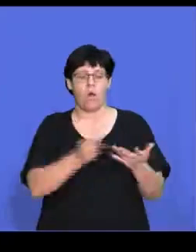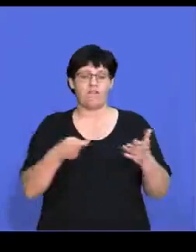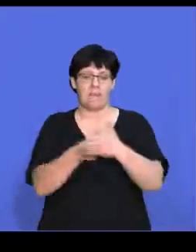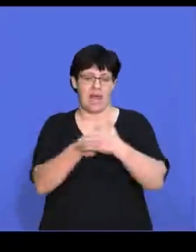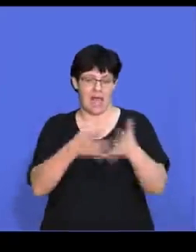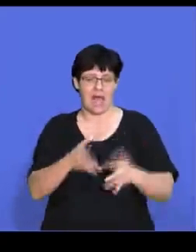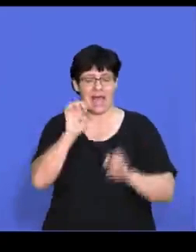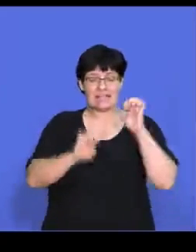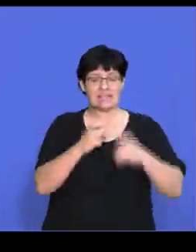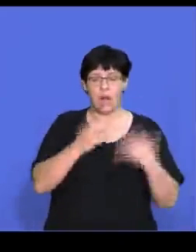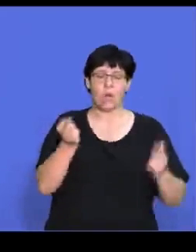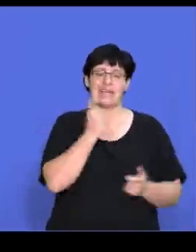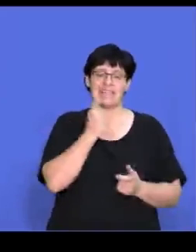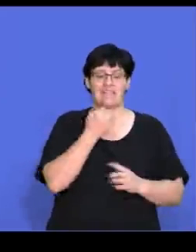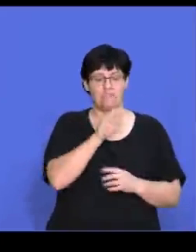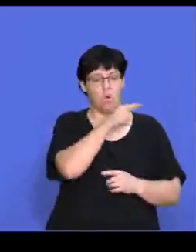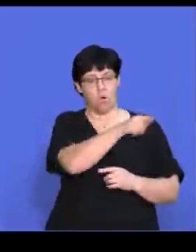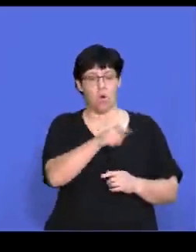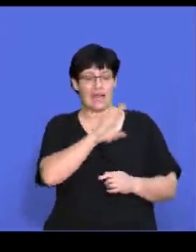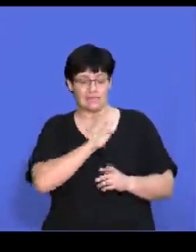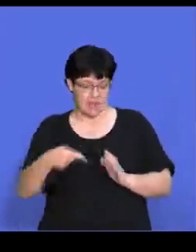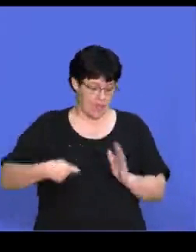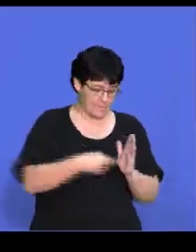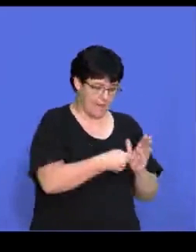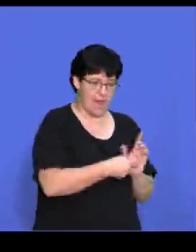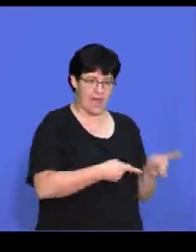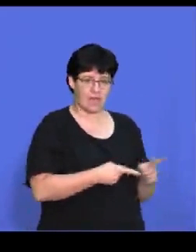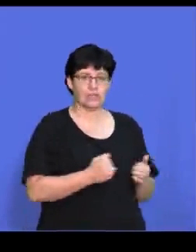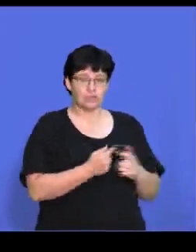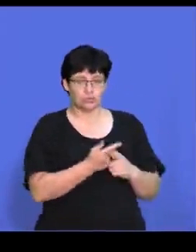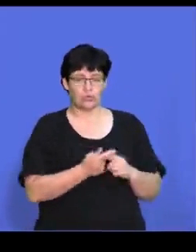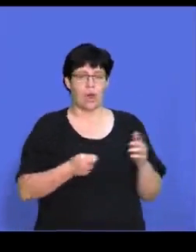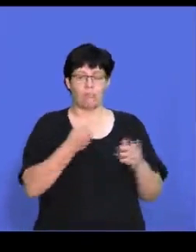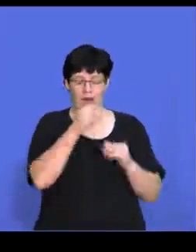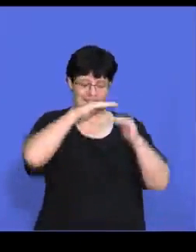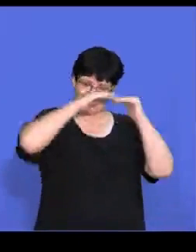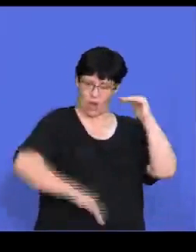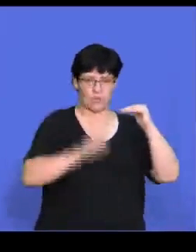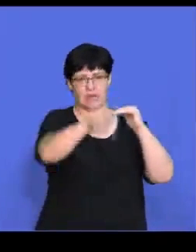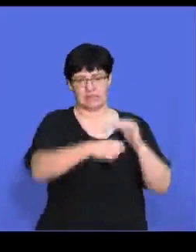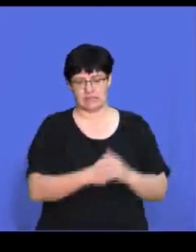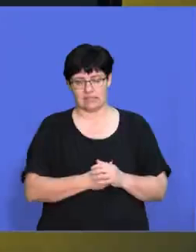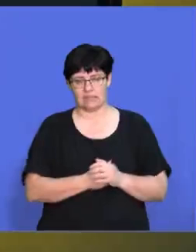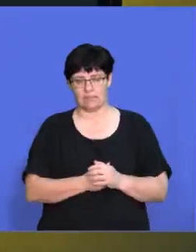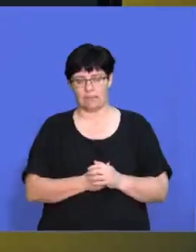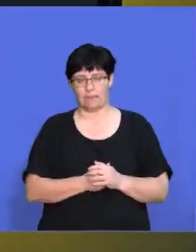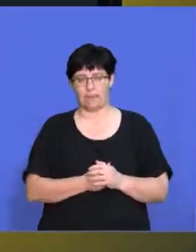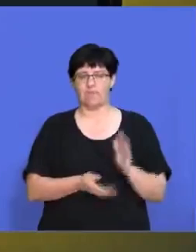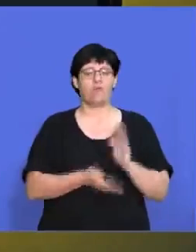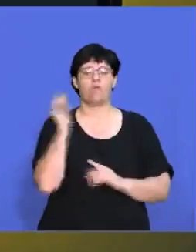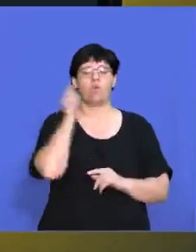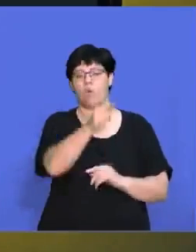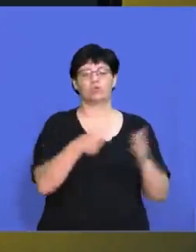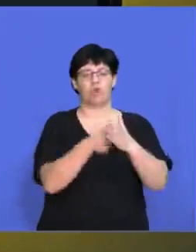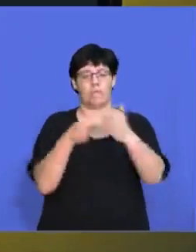easy it is for buyers or customers to drive prices down. So if you go to the shops